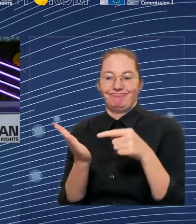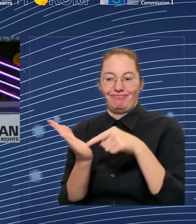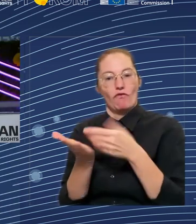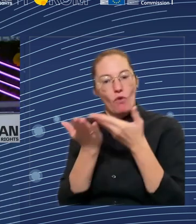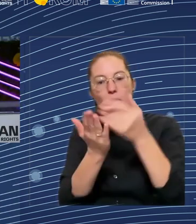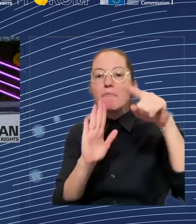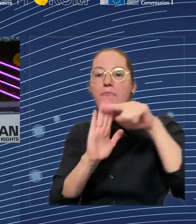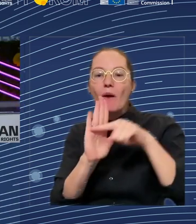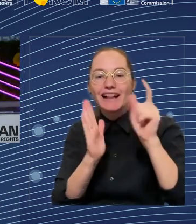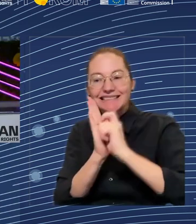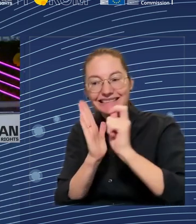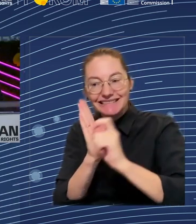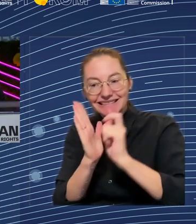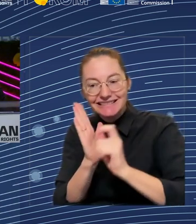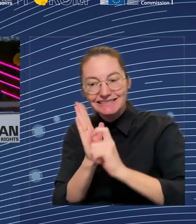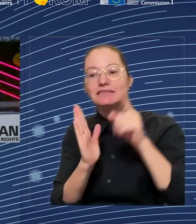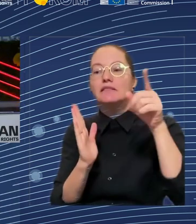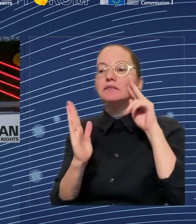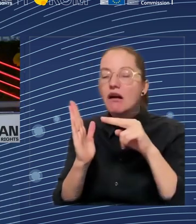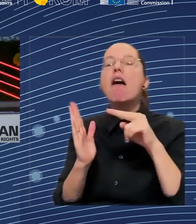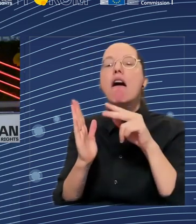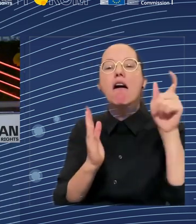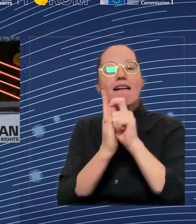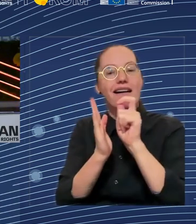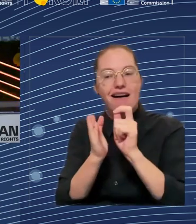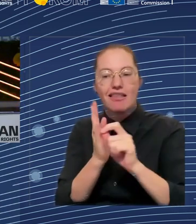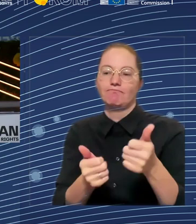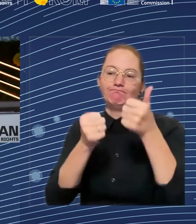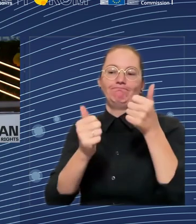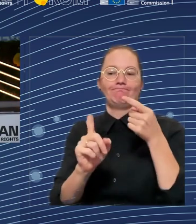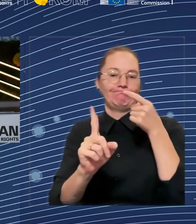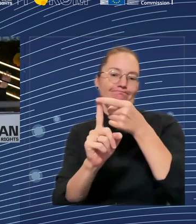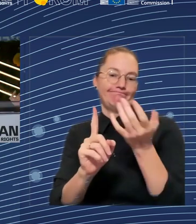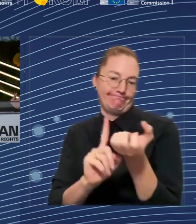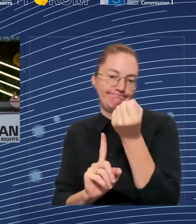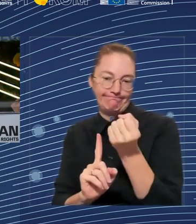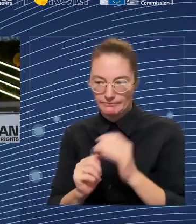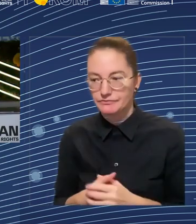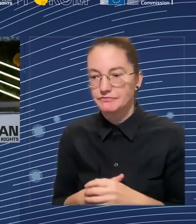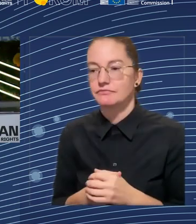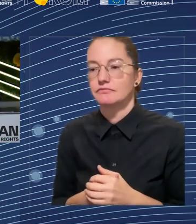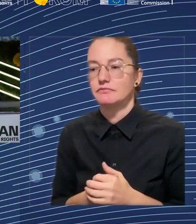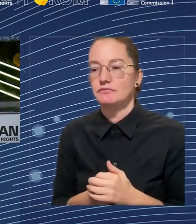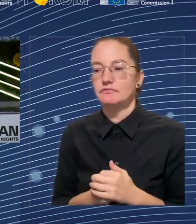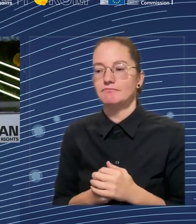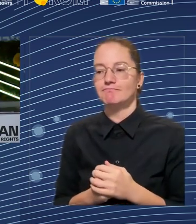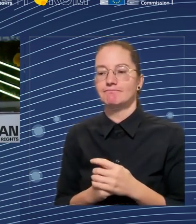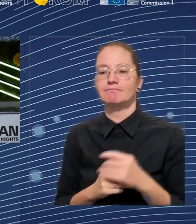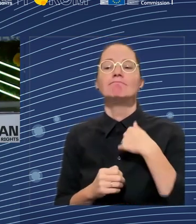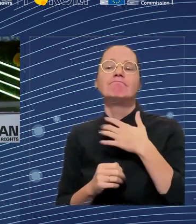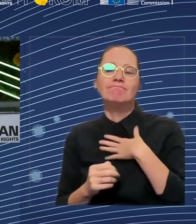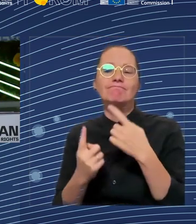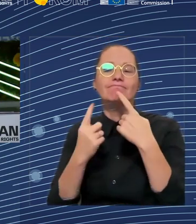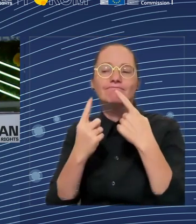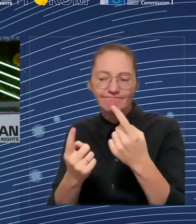some are doing particularly well, such as Spain in this particular case. The overarching framework we have is the European